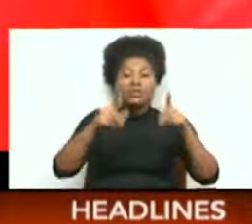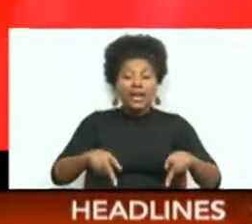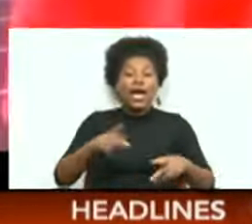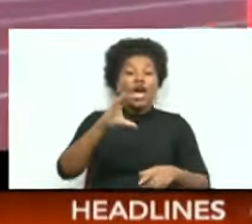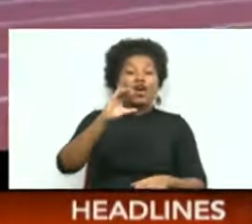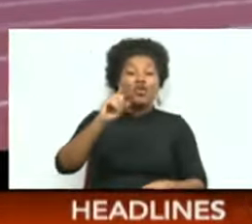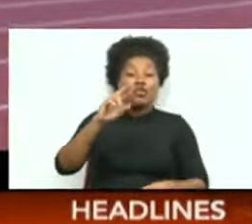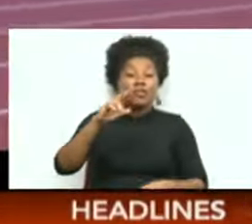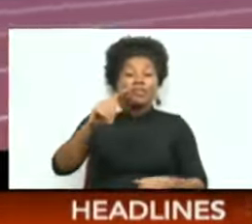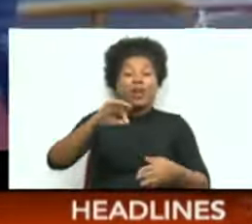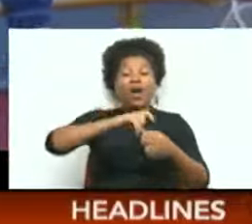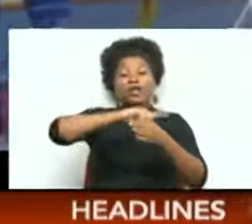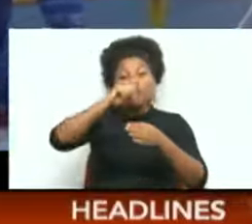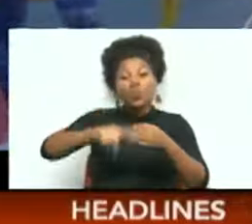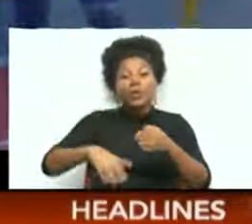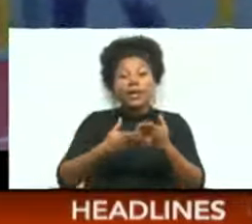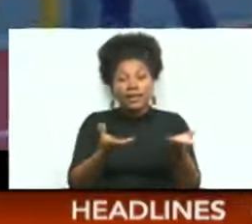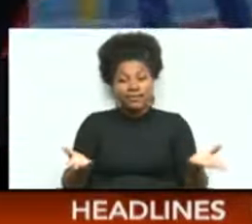this weekend.